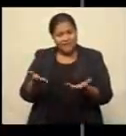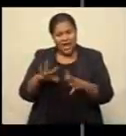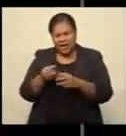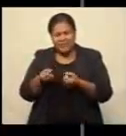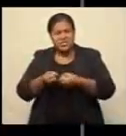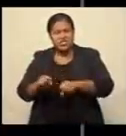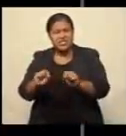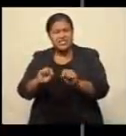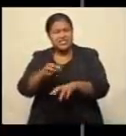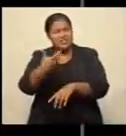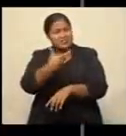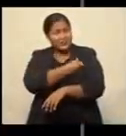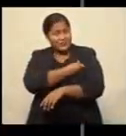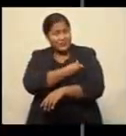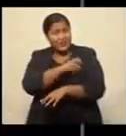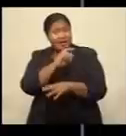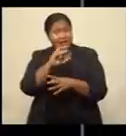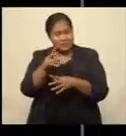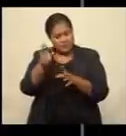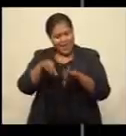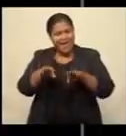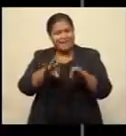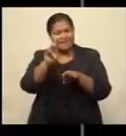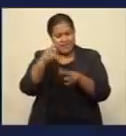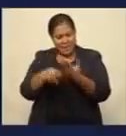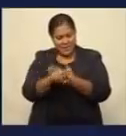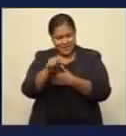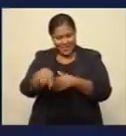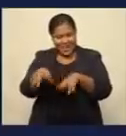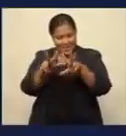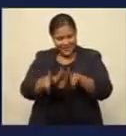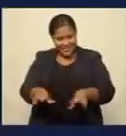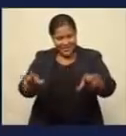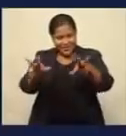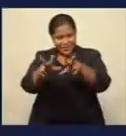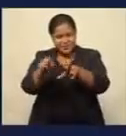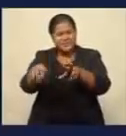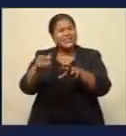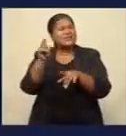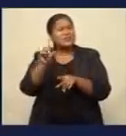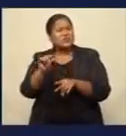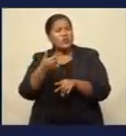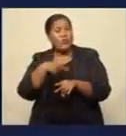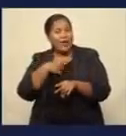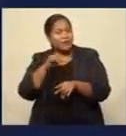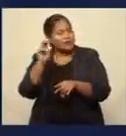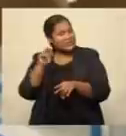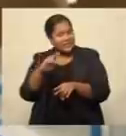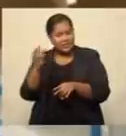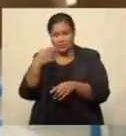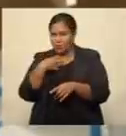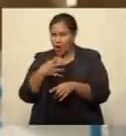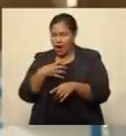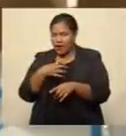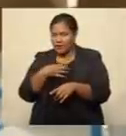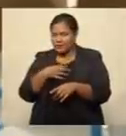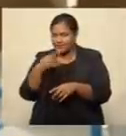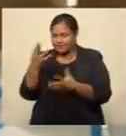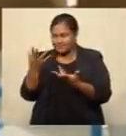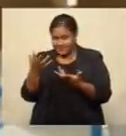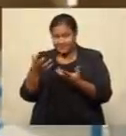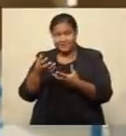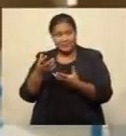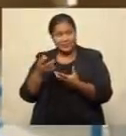strategic vaccination rollout plan for VT-Levu. This is being done as there is a need to take extreme caution against the rapidly